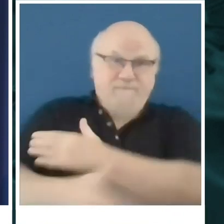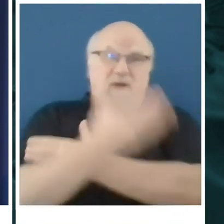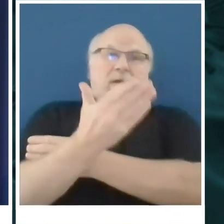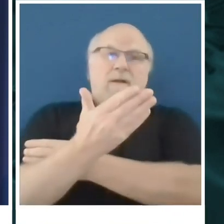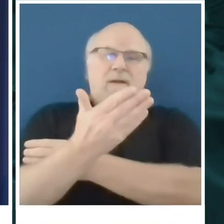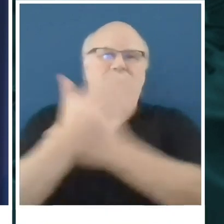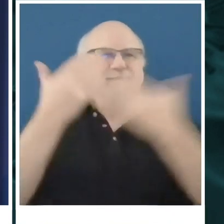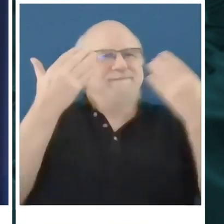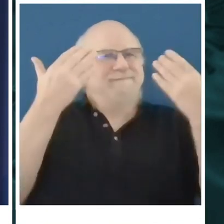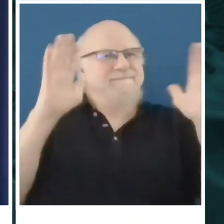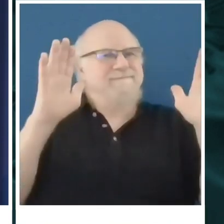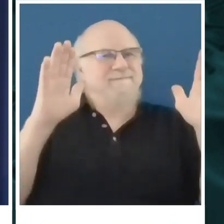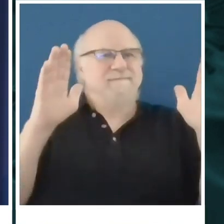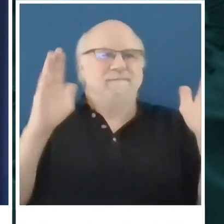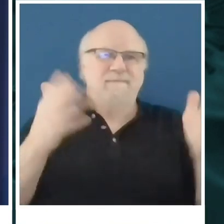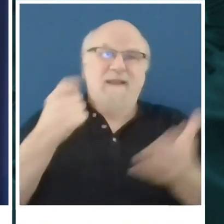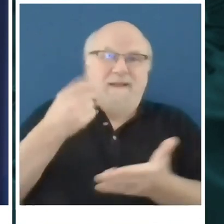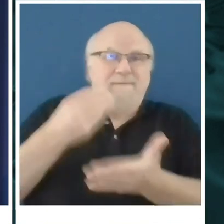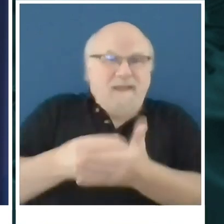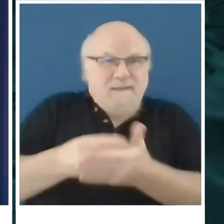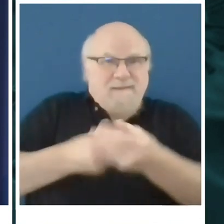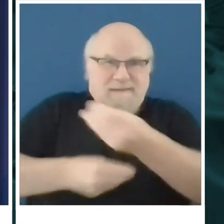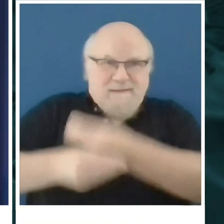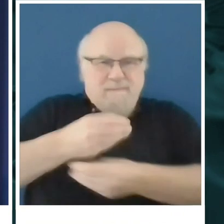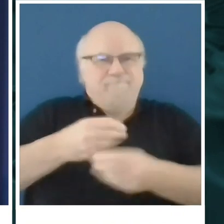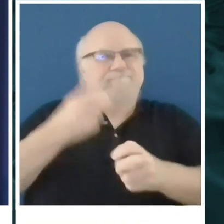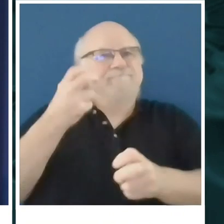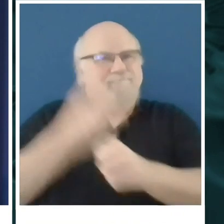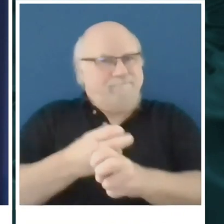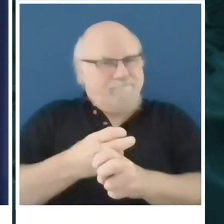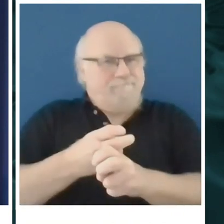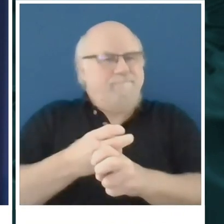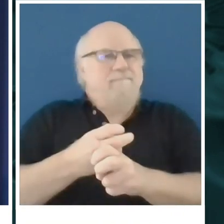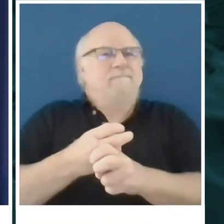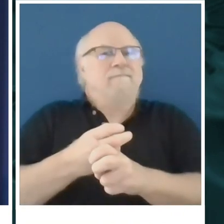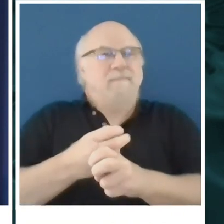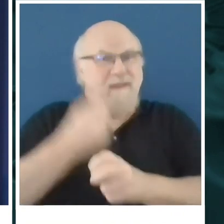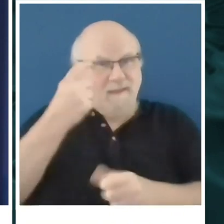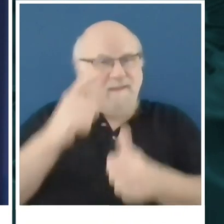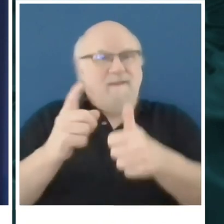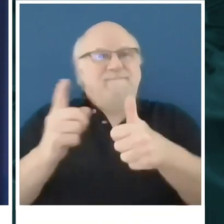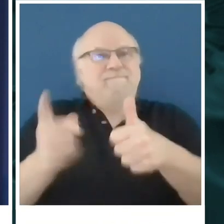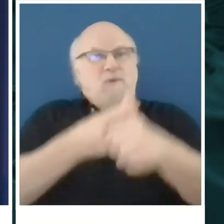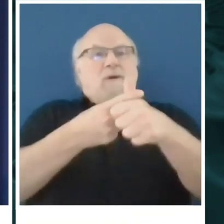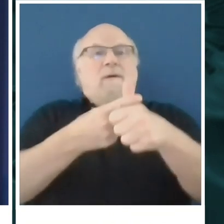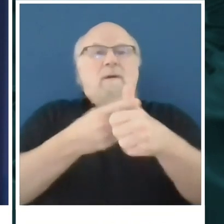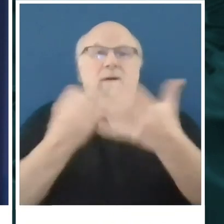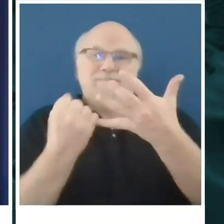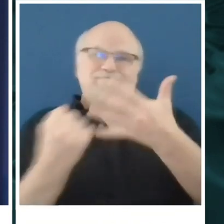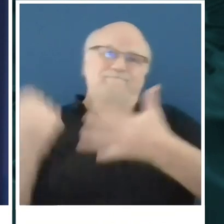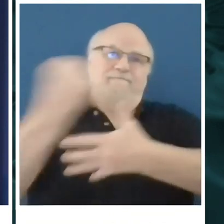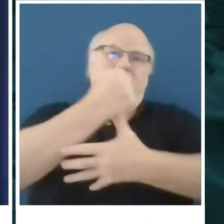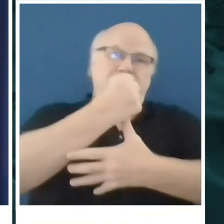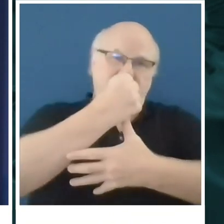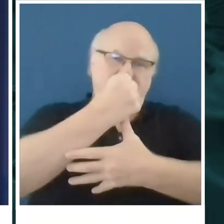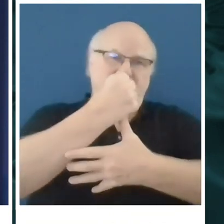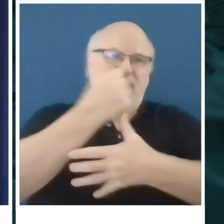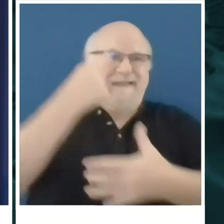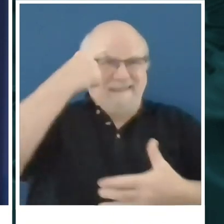It's going to be about priorities, priorities that are about people, their families, and getting people back to work,